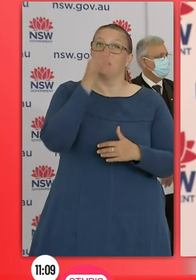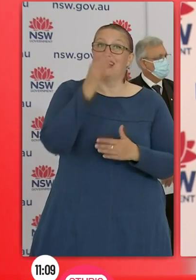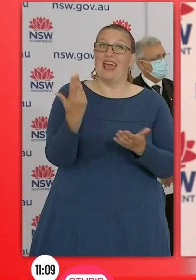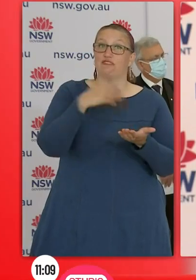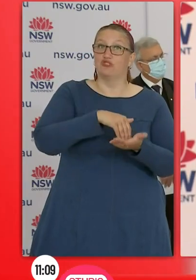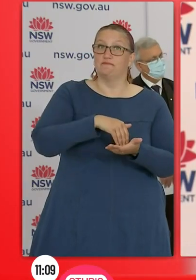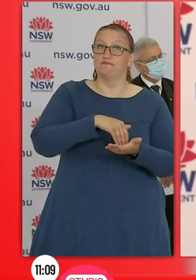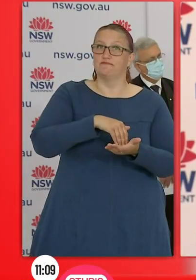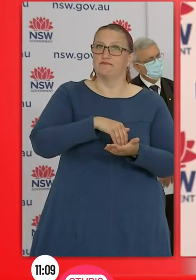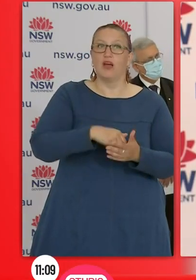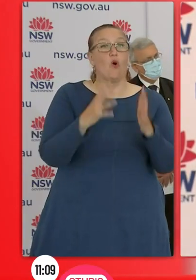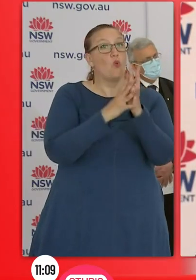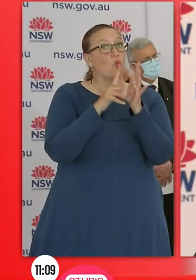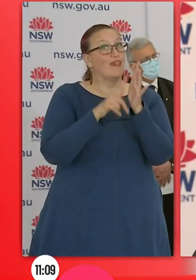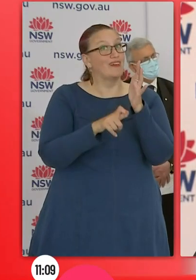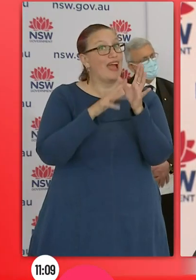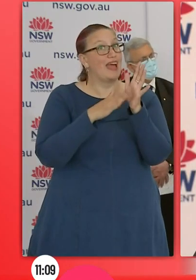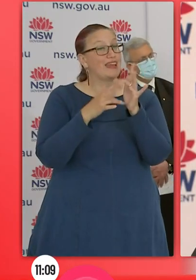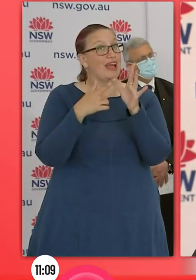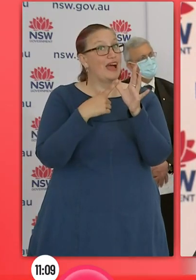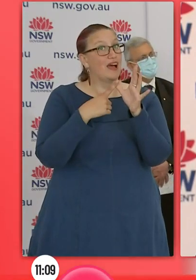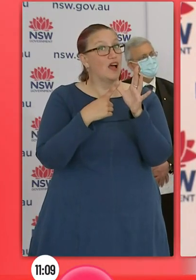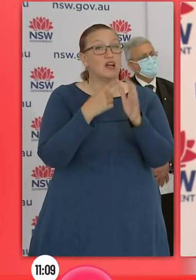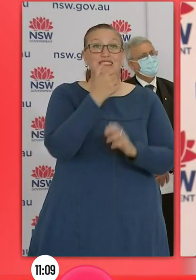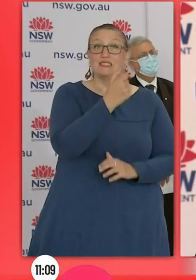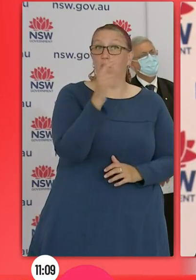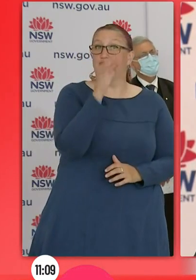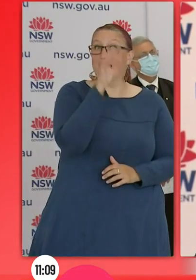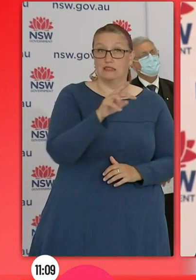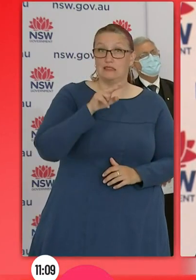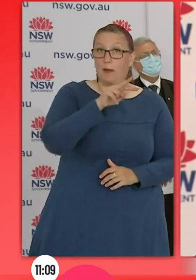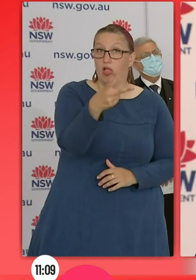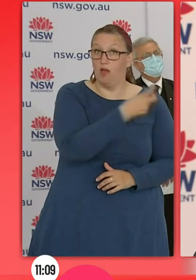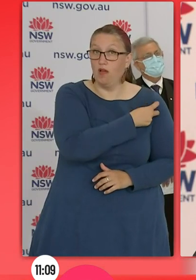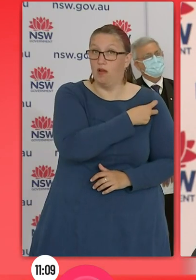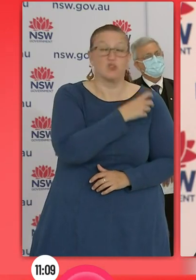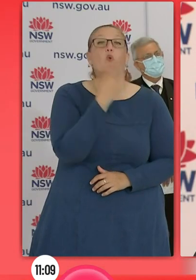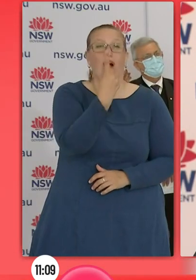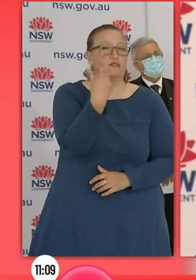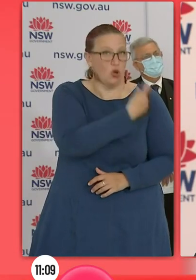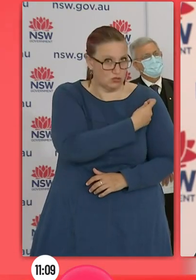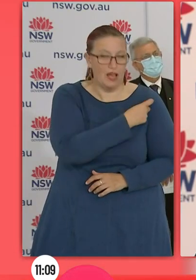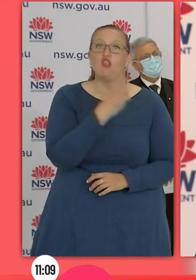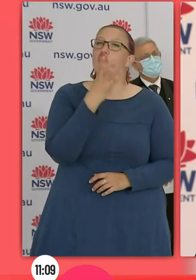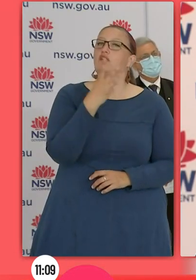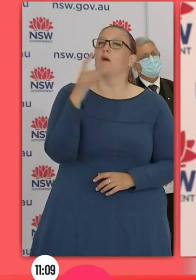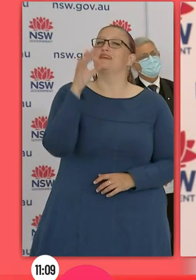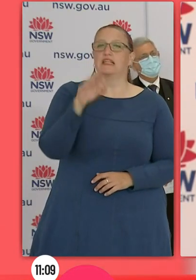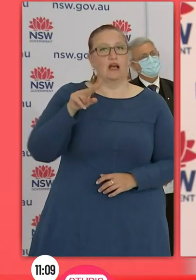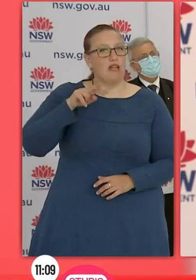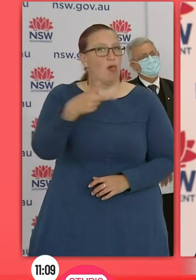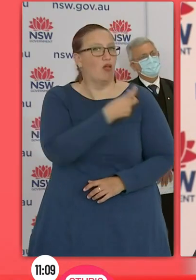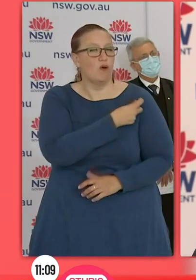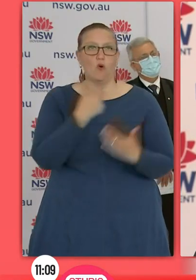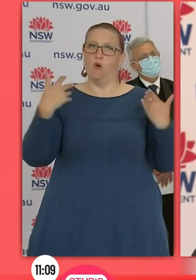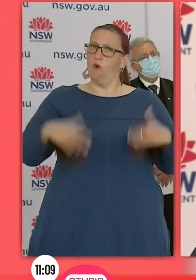and 39.2 per cent double dose vaccination for that community which is a mighty effort from where we started from. But my call out to those communities is to